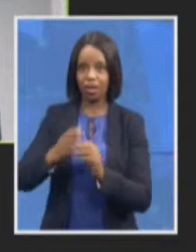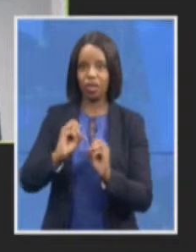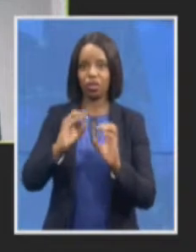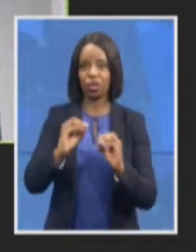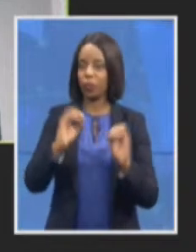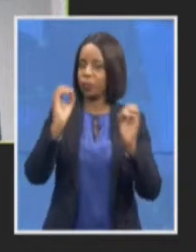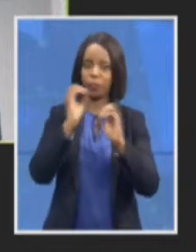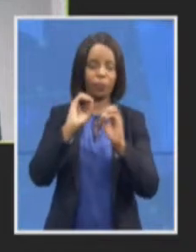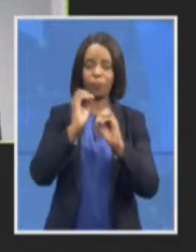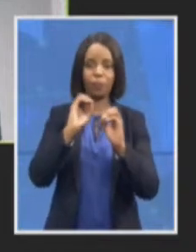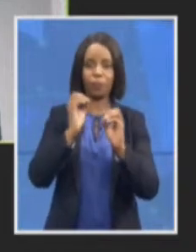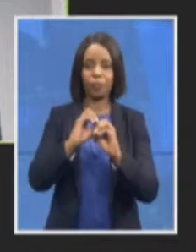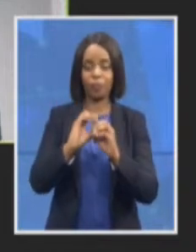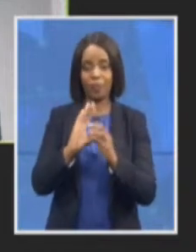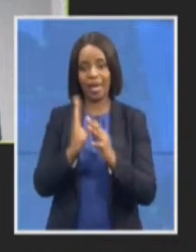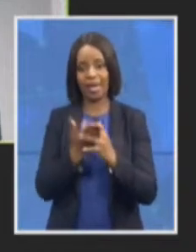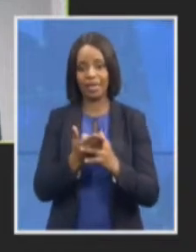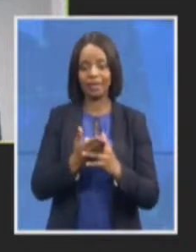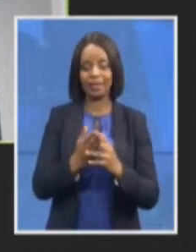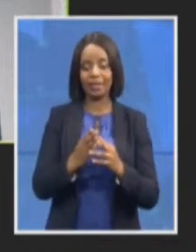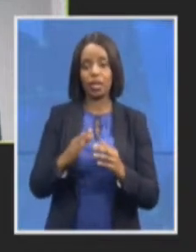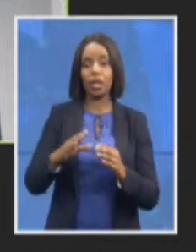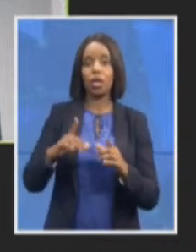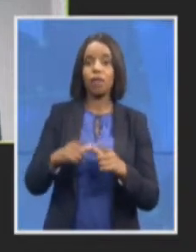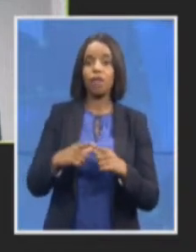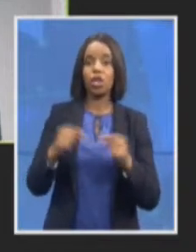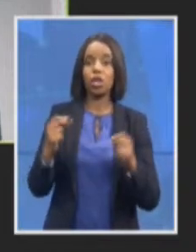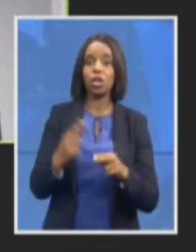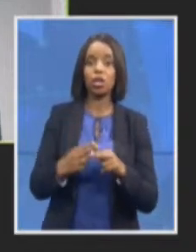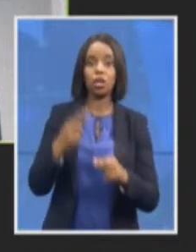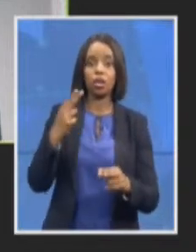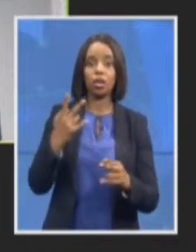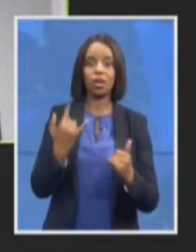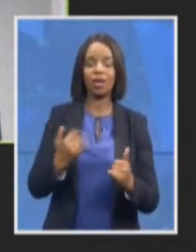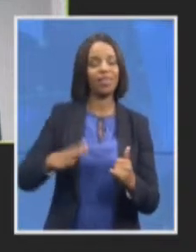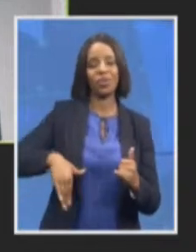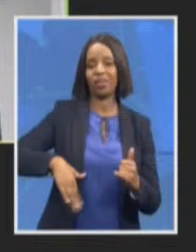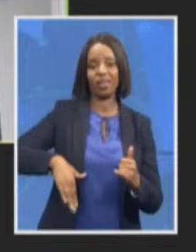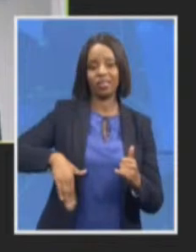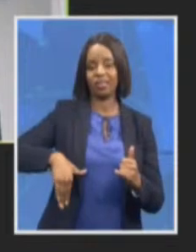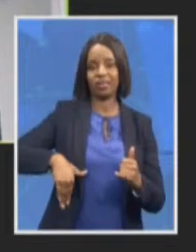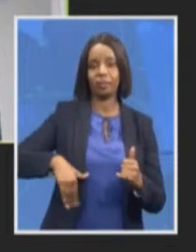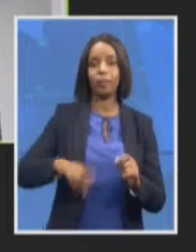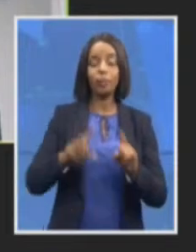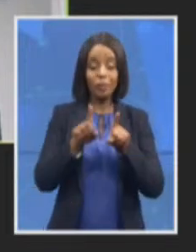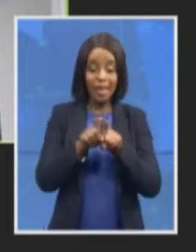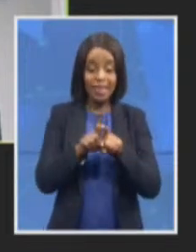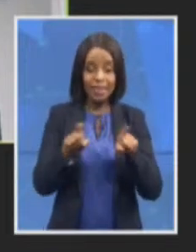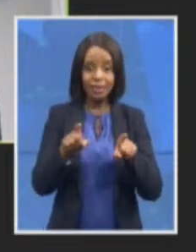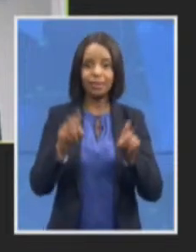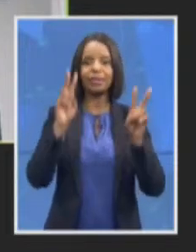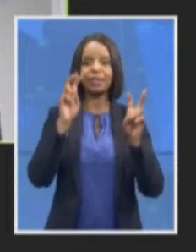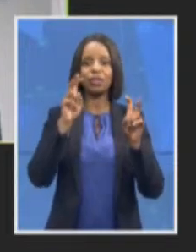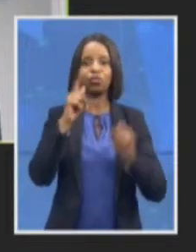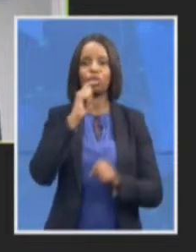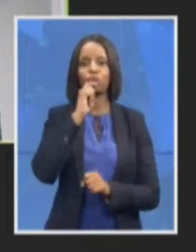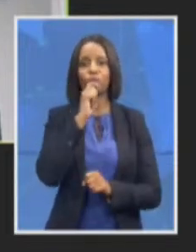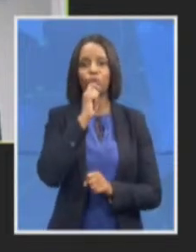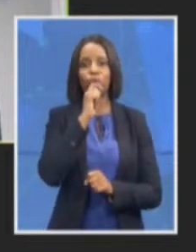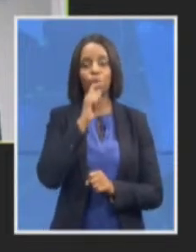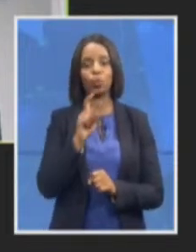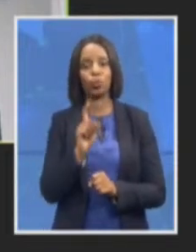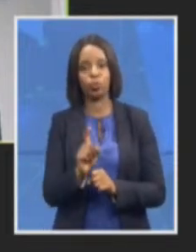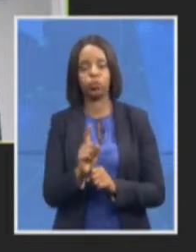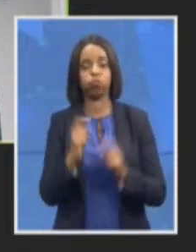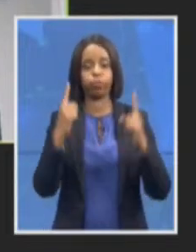these matters are really complicated and the sad reality in the